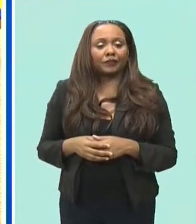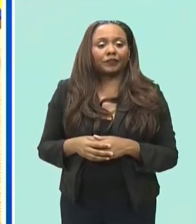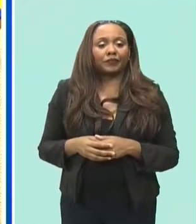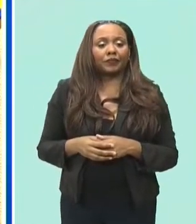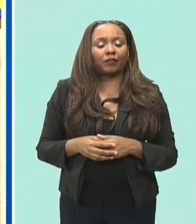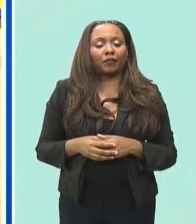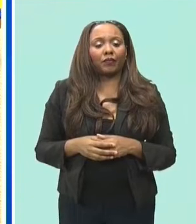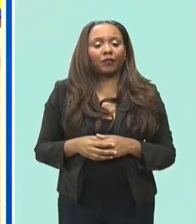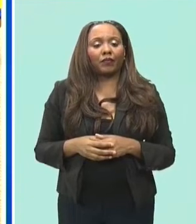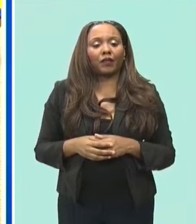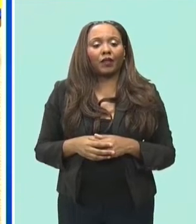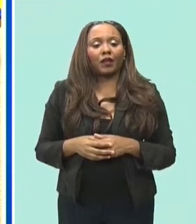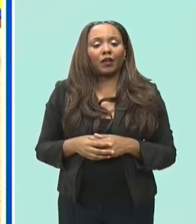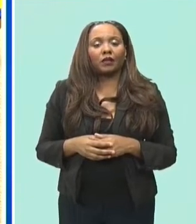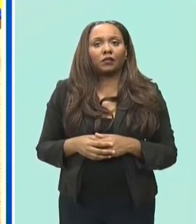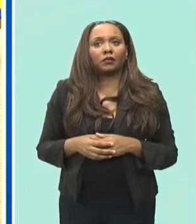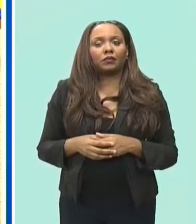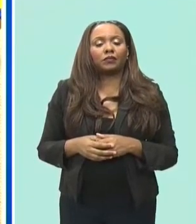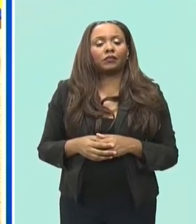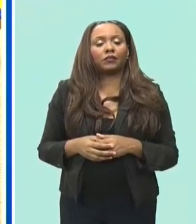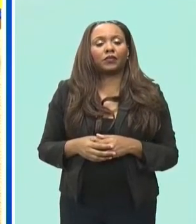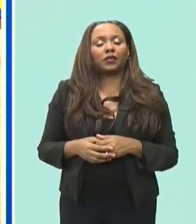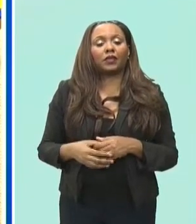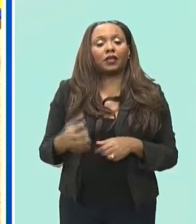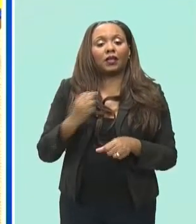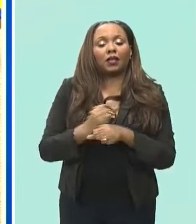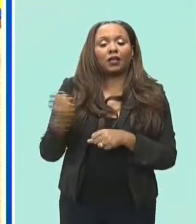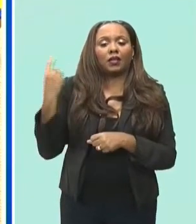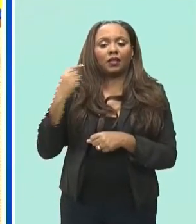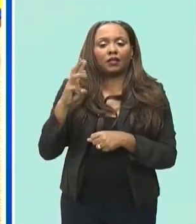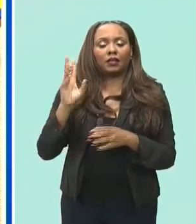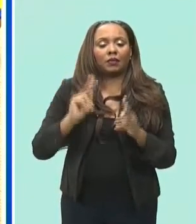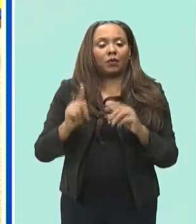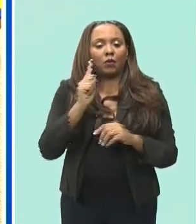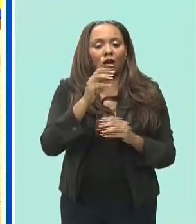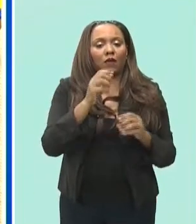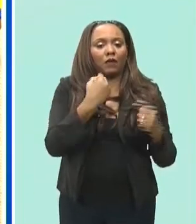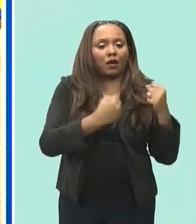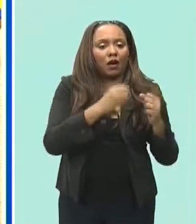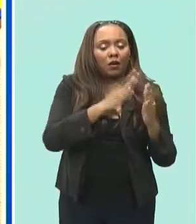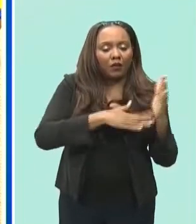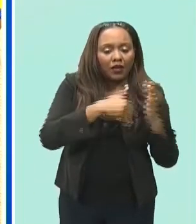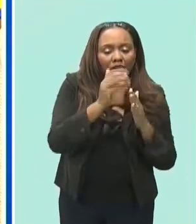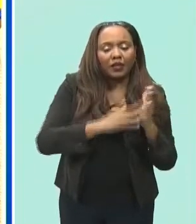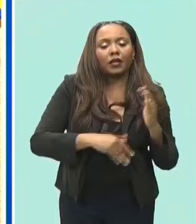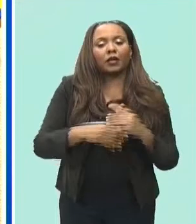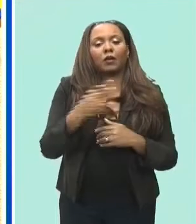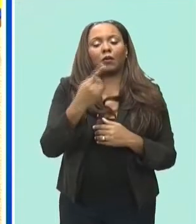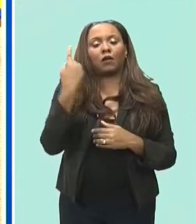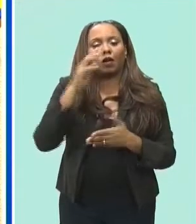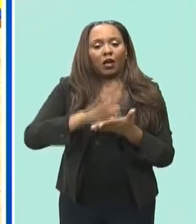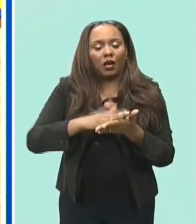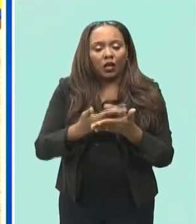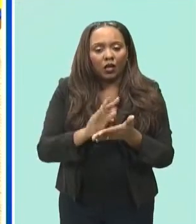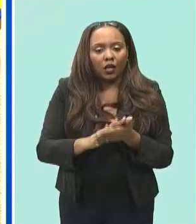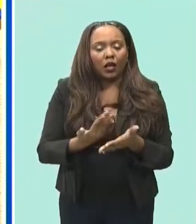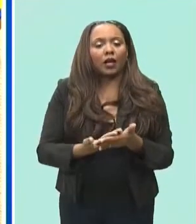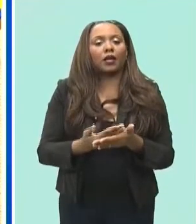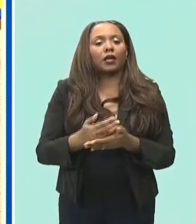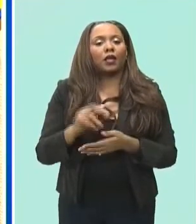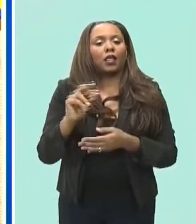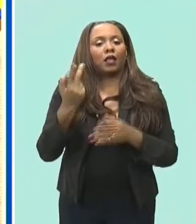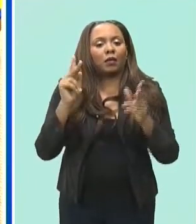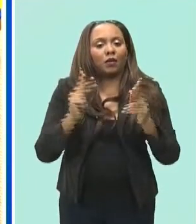the six are tarik ward car painting shea white cooking payable samson